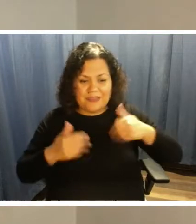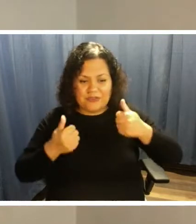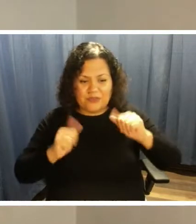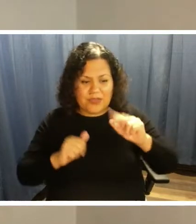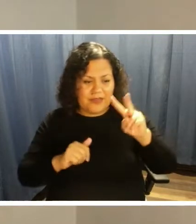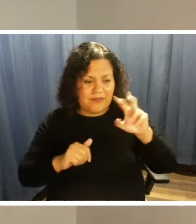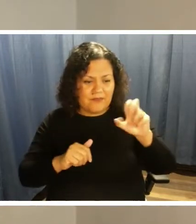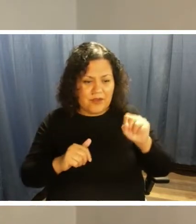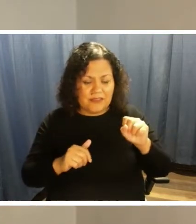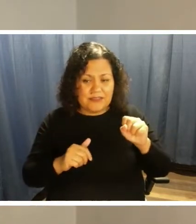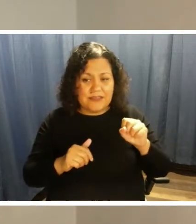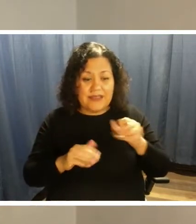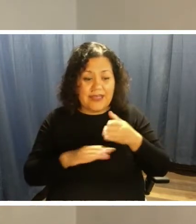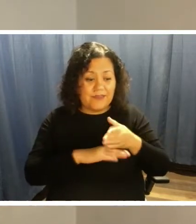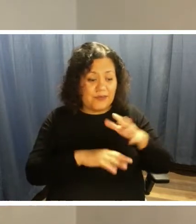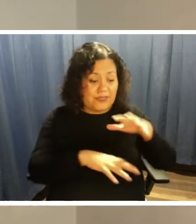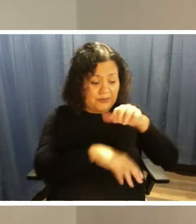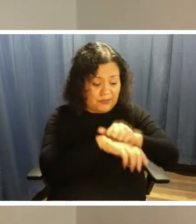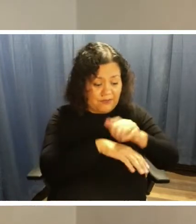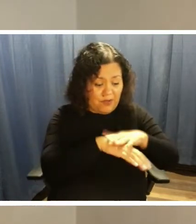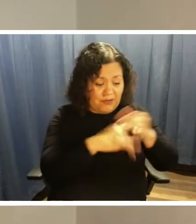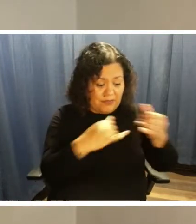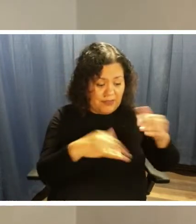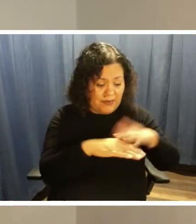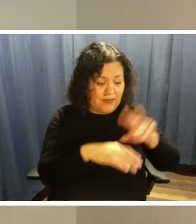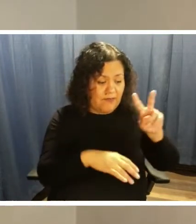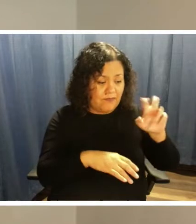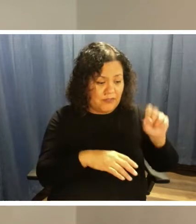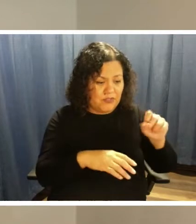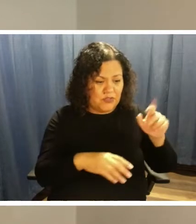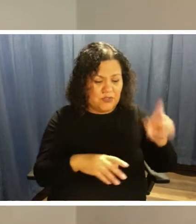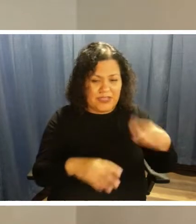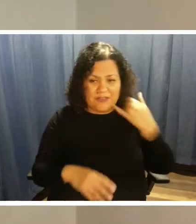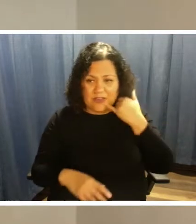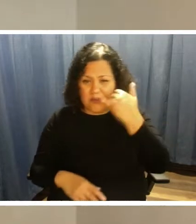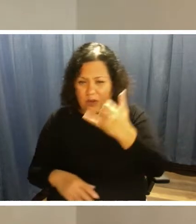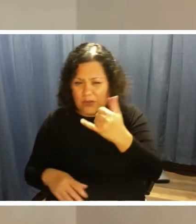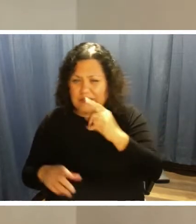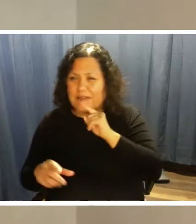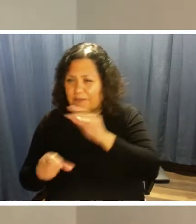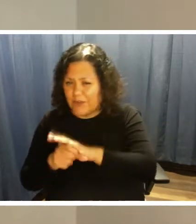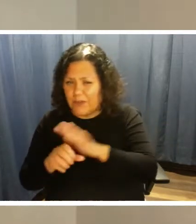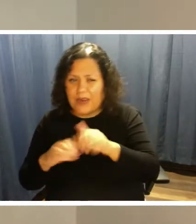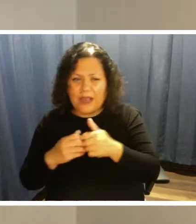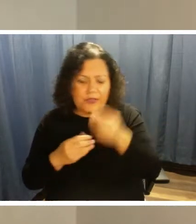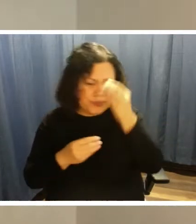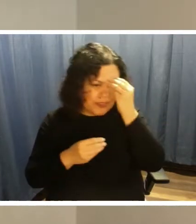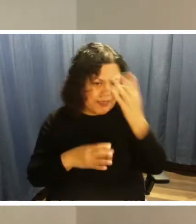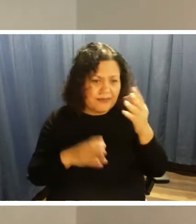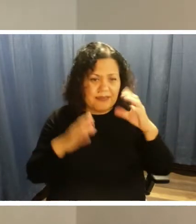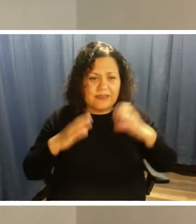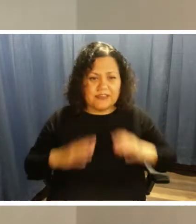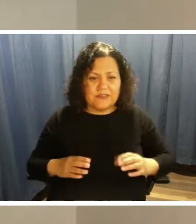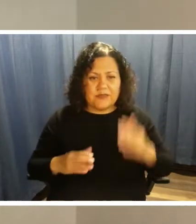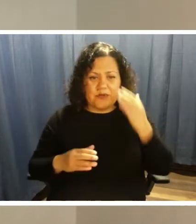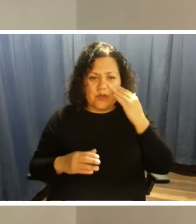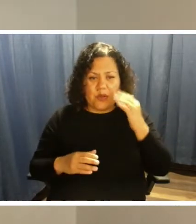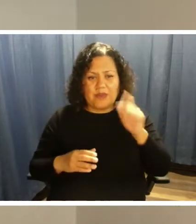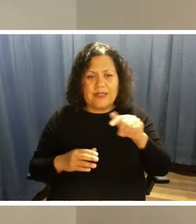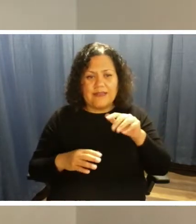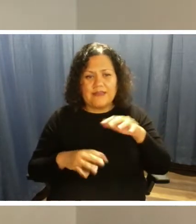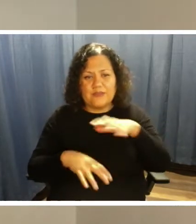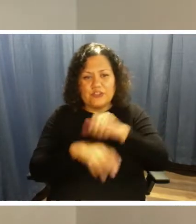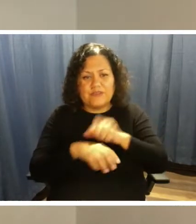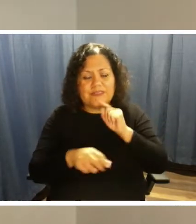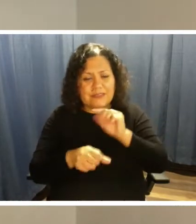have to call back to reconfirm that they do have their trip? How do you communicate with them? it through an email that they get once they